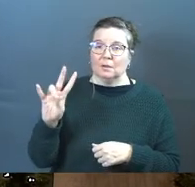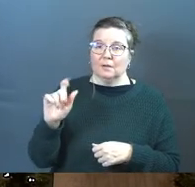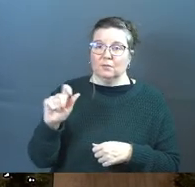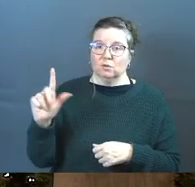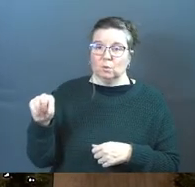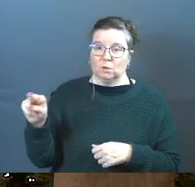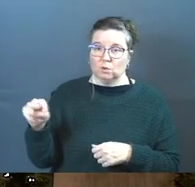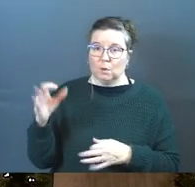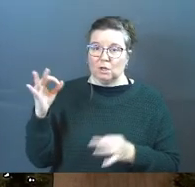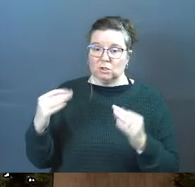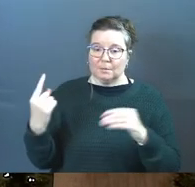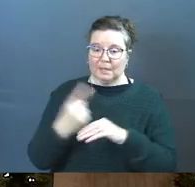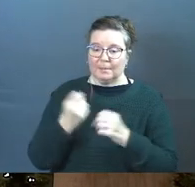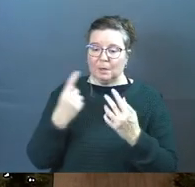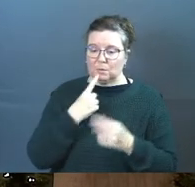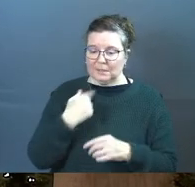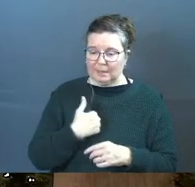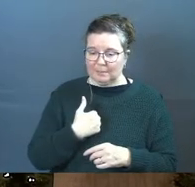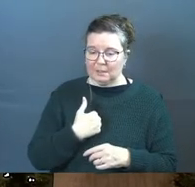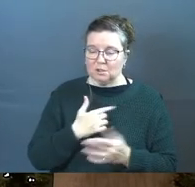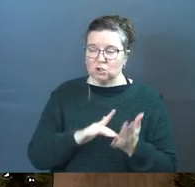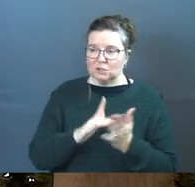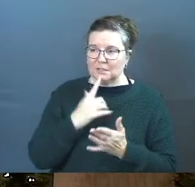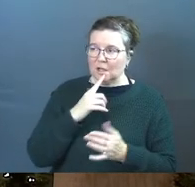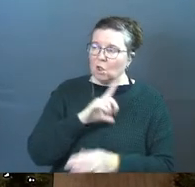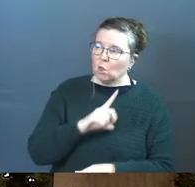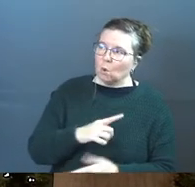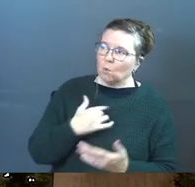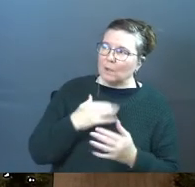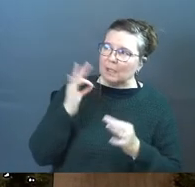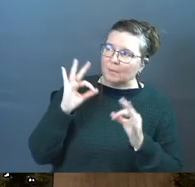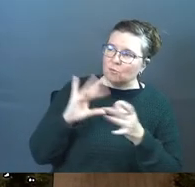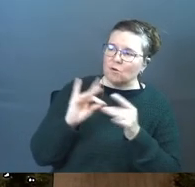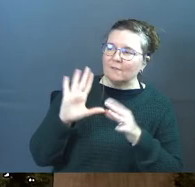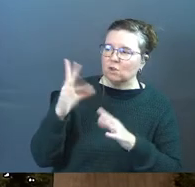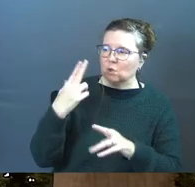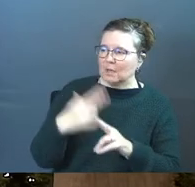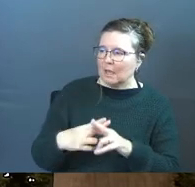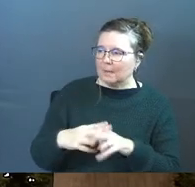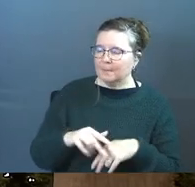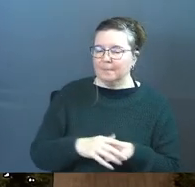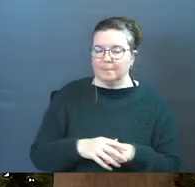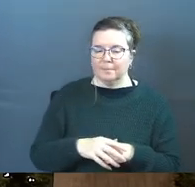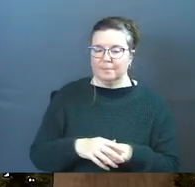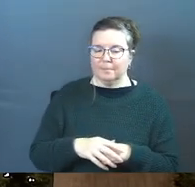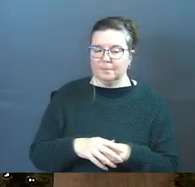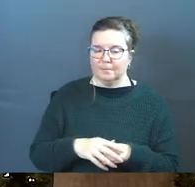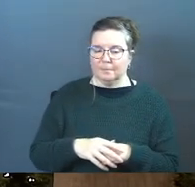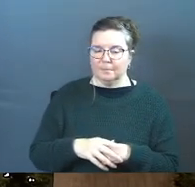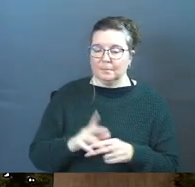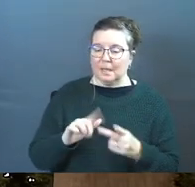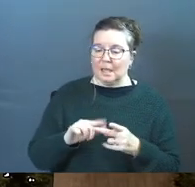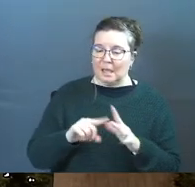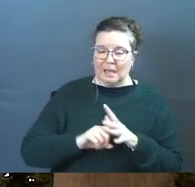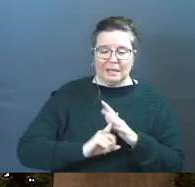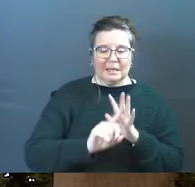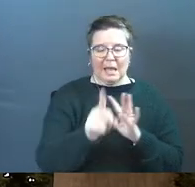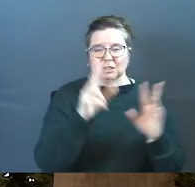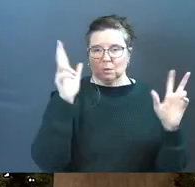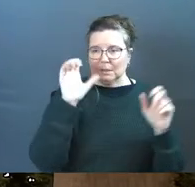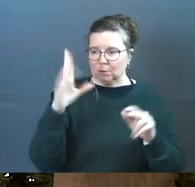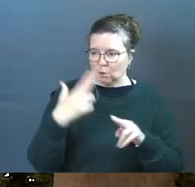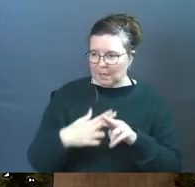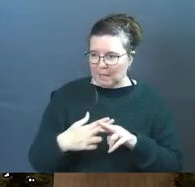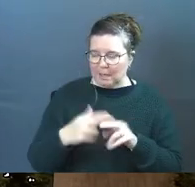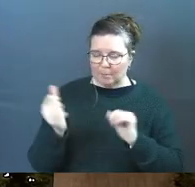22 on judgment day many will say to me this is Jesus speaking Lord Lord we prophesied in your name and cast demons out in your